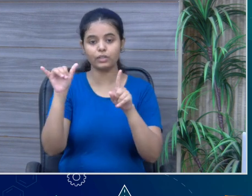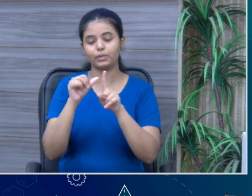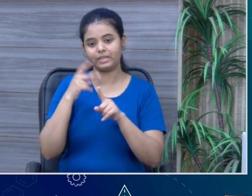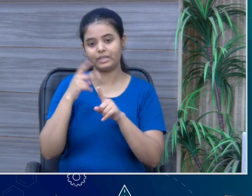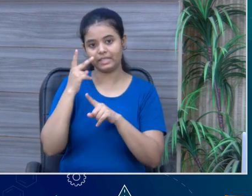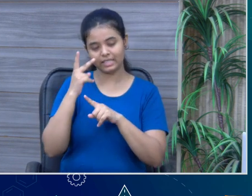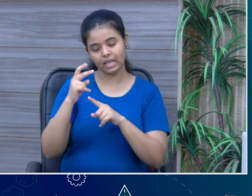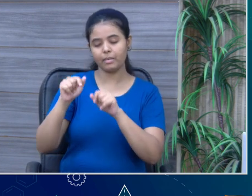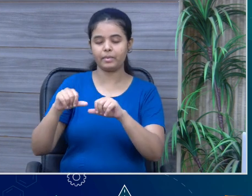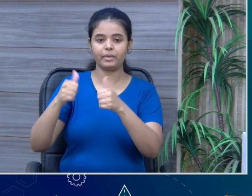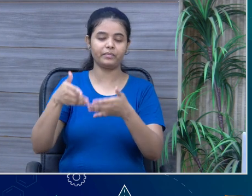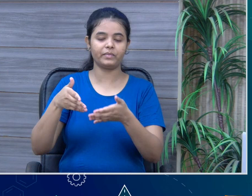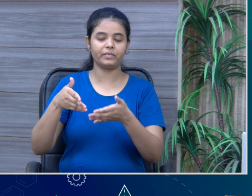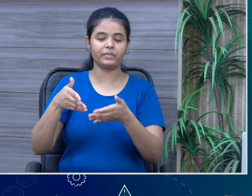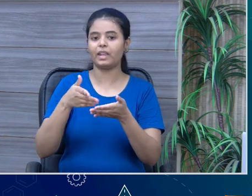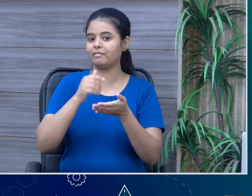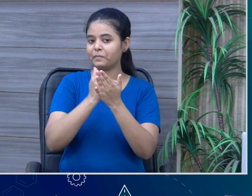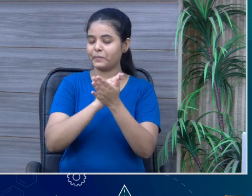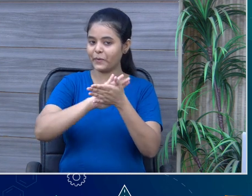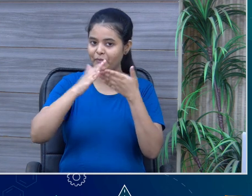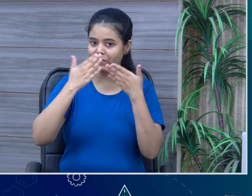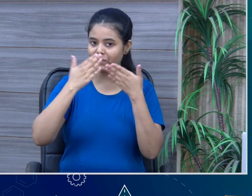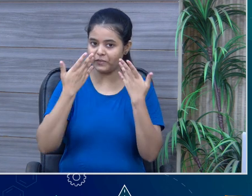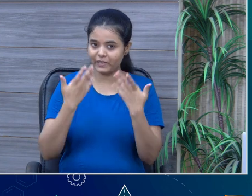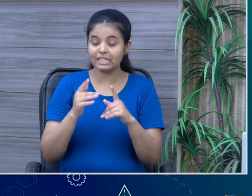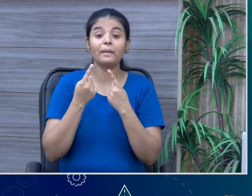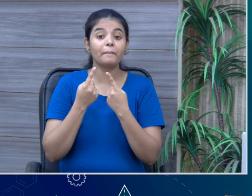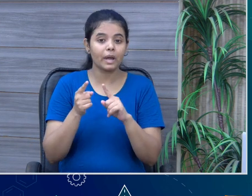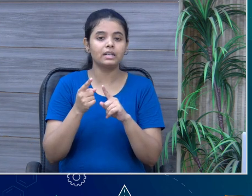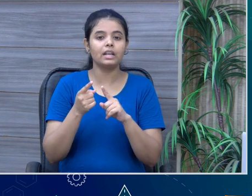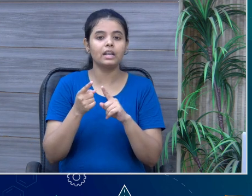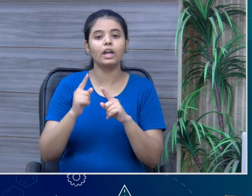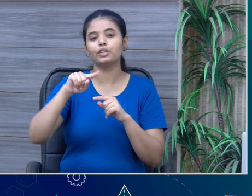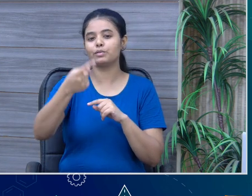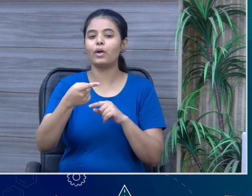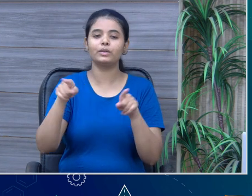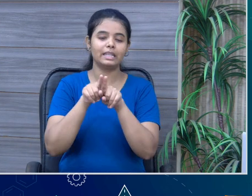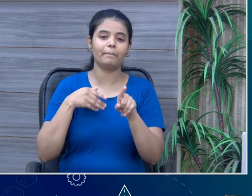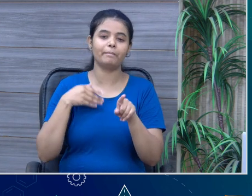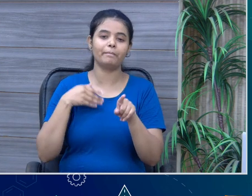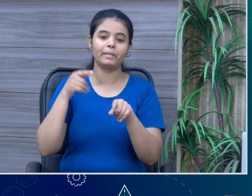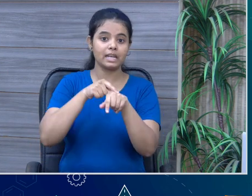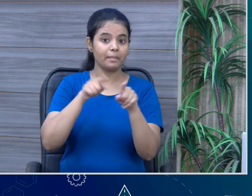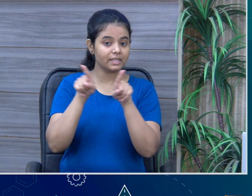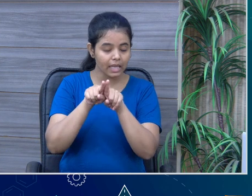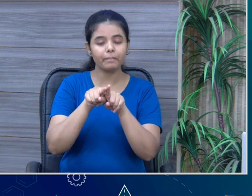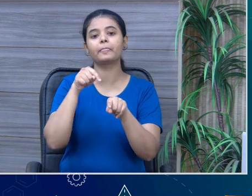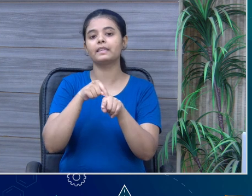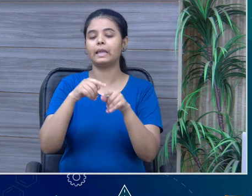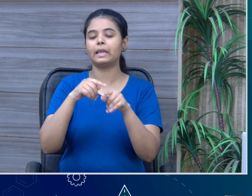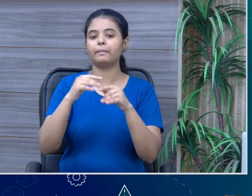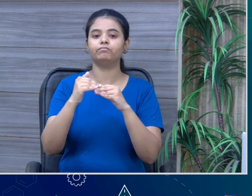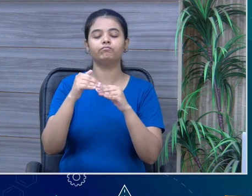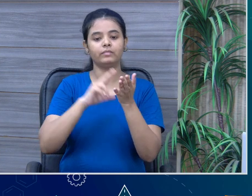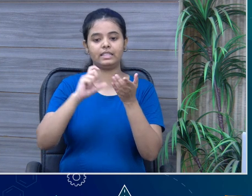channel. For now, I am wrapping up this program, but we will come back tomorrow again, same time, same platform. Keep on